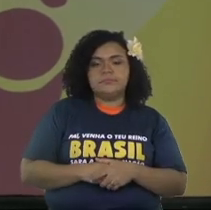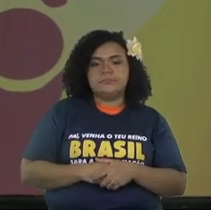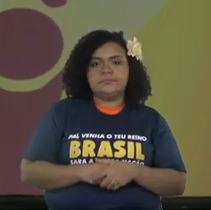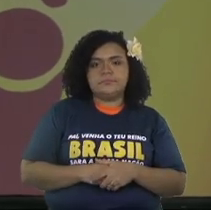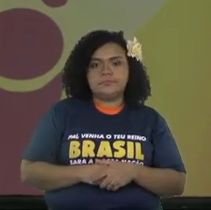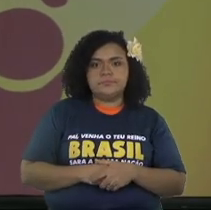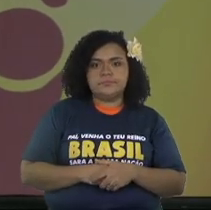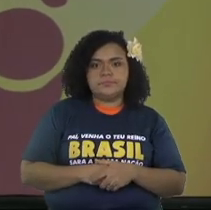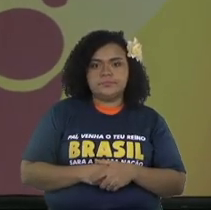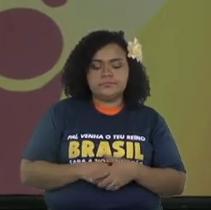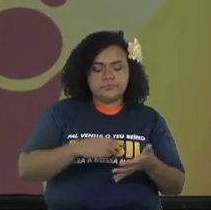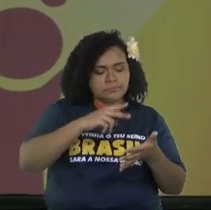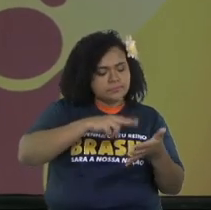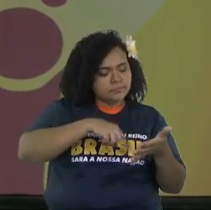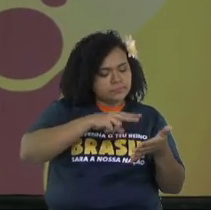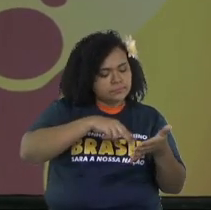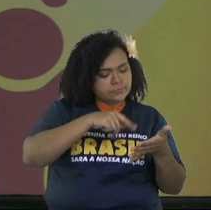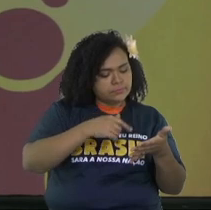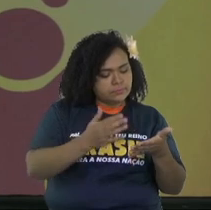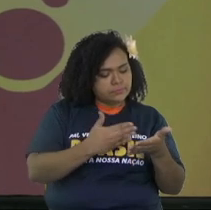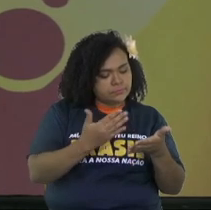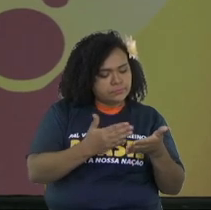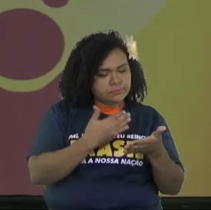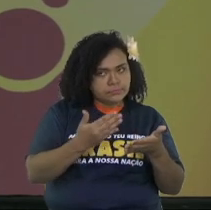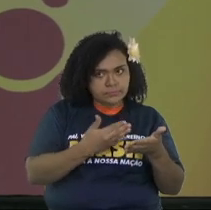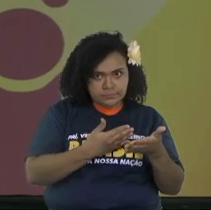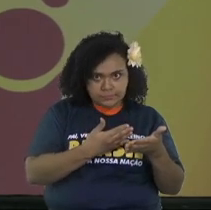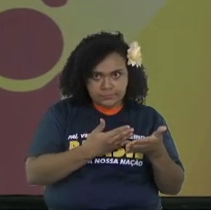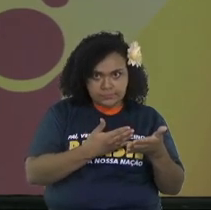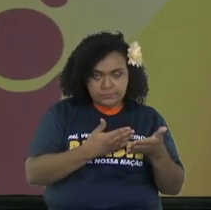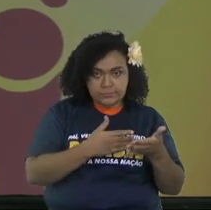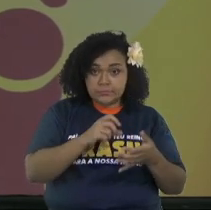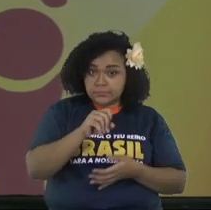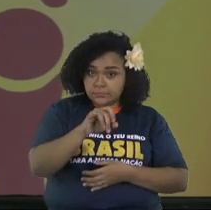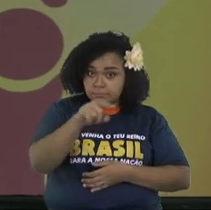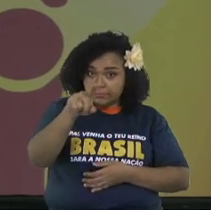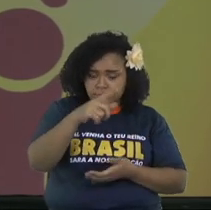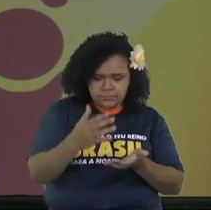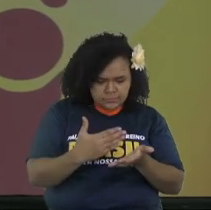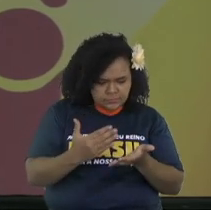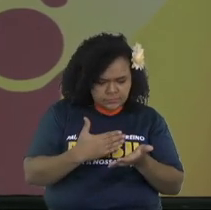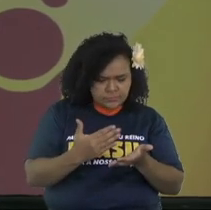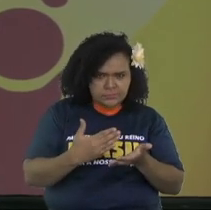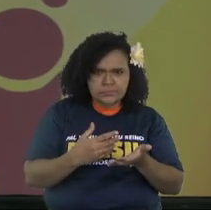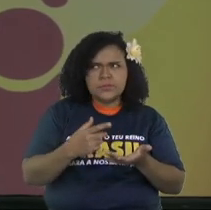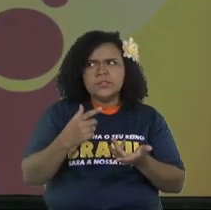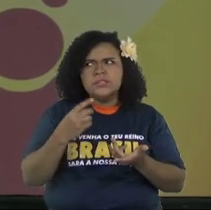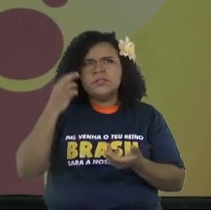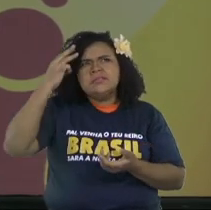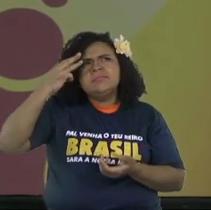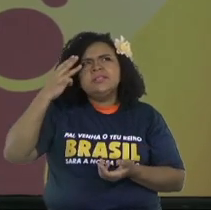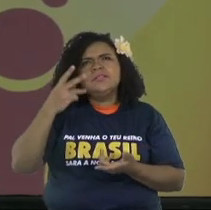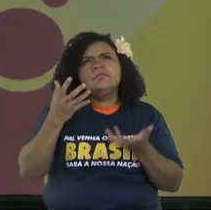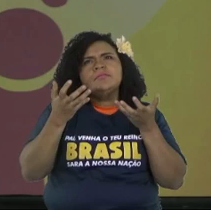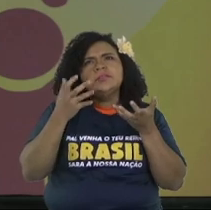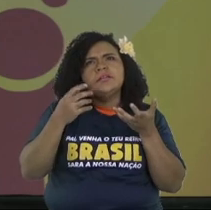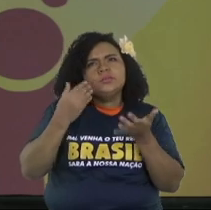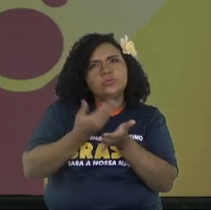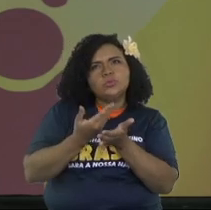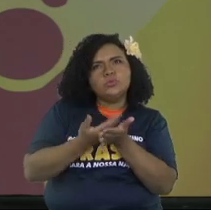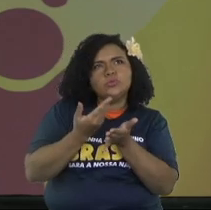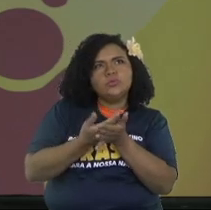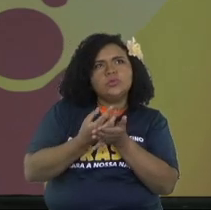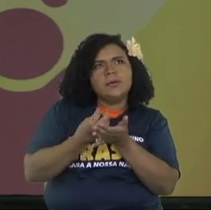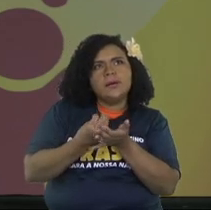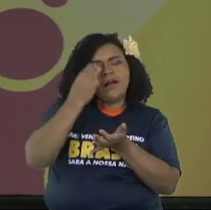Psalm 37 verse 4 if you are looking for a verse to